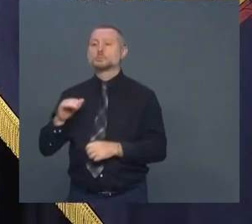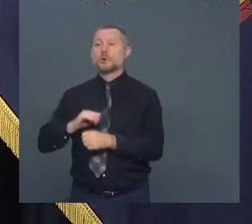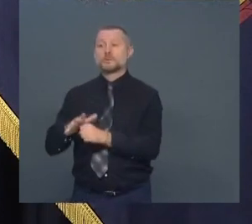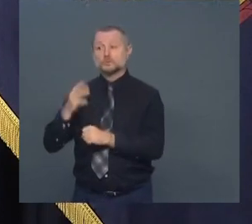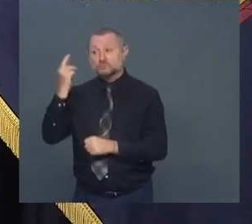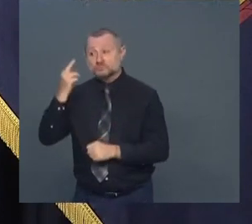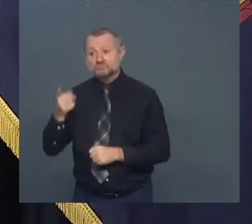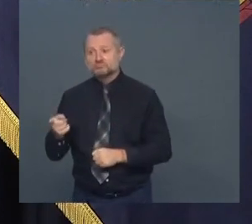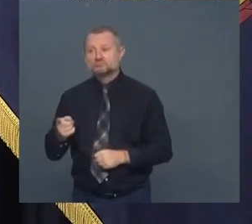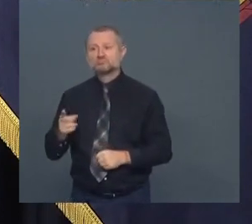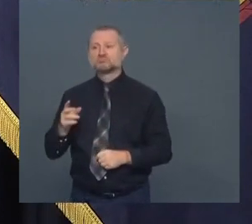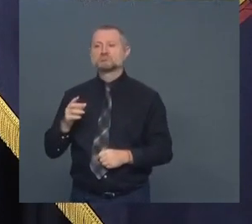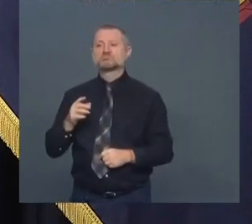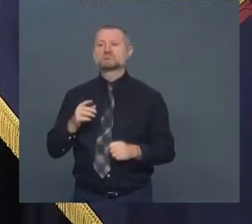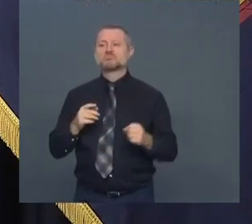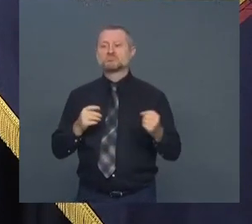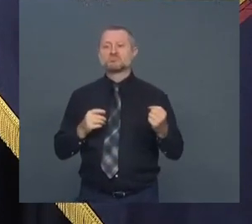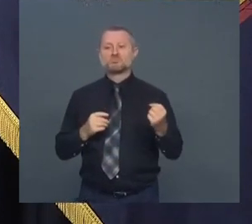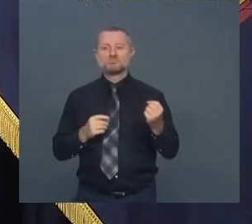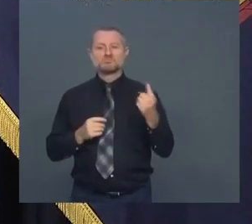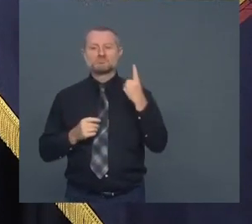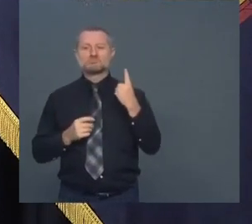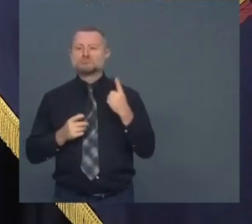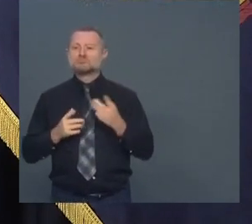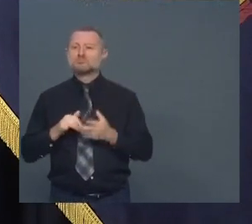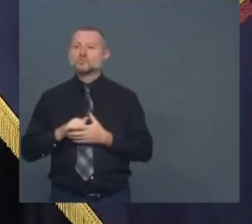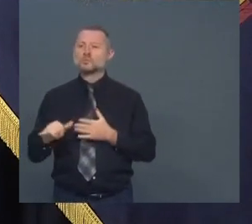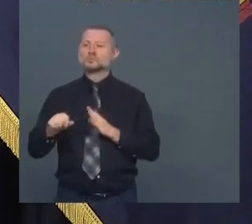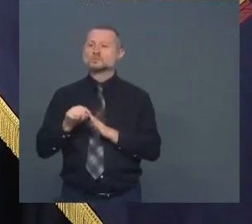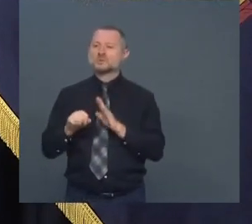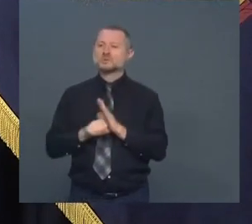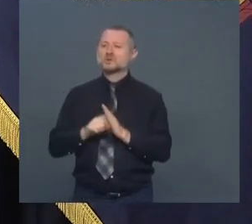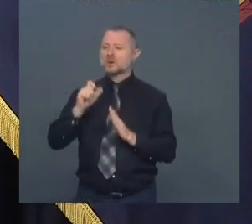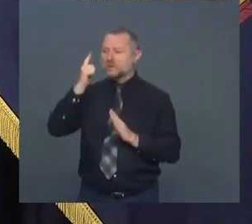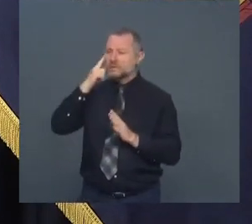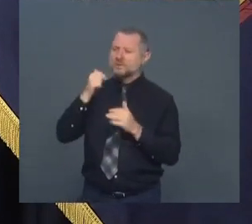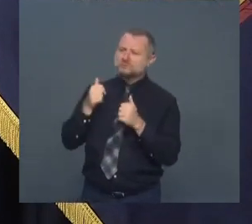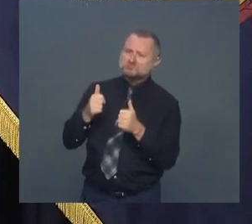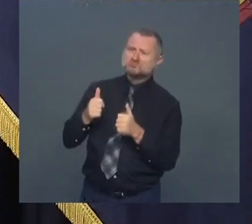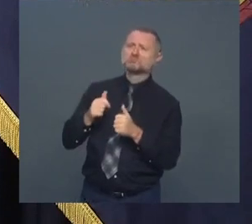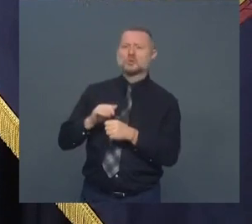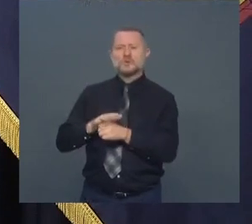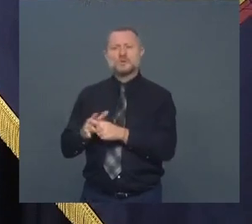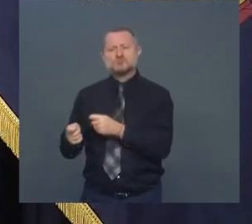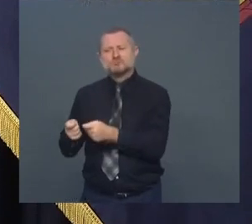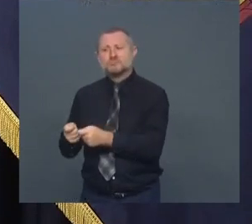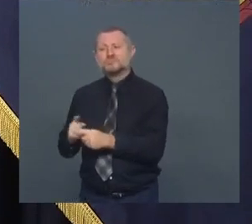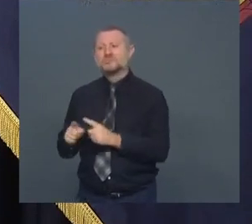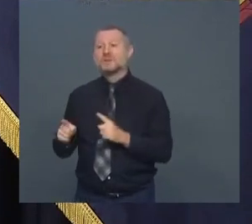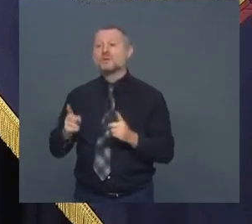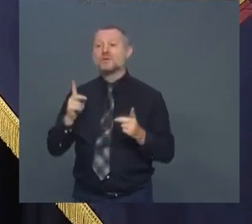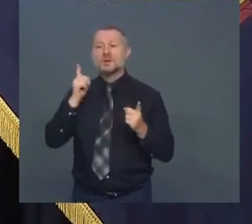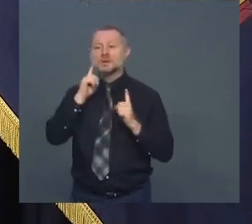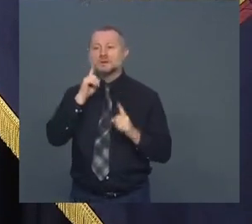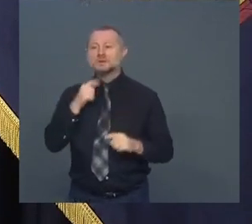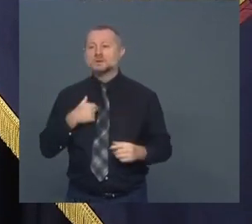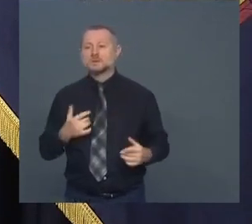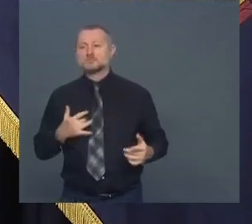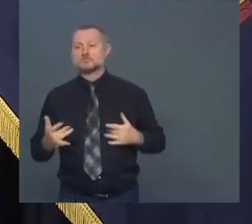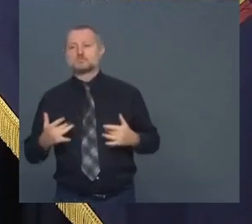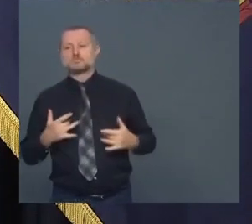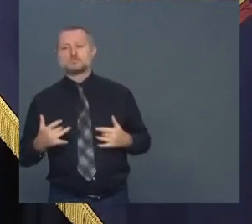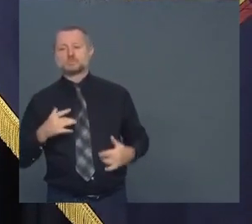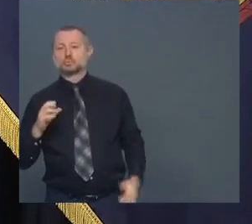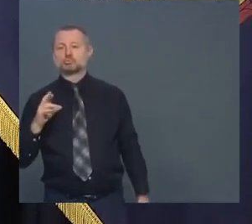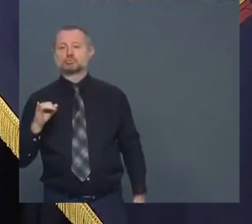have done a good job on COVID. I hear more, I'm worried about the crime. I'm worried about homelessness.